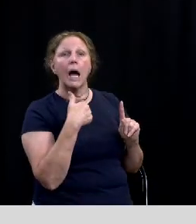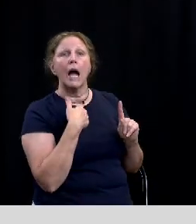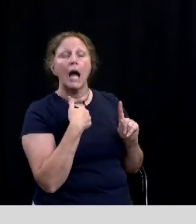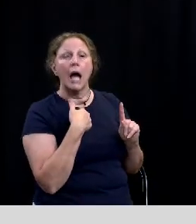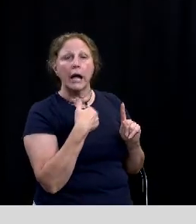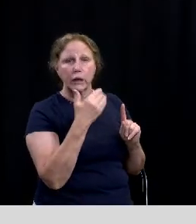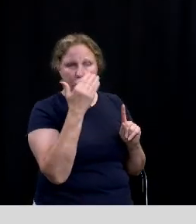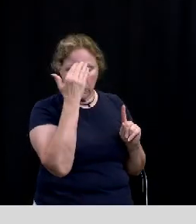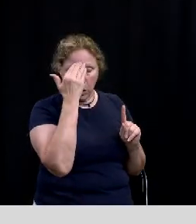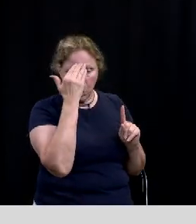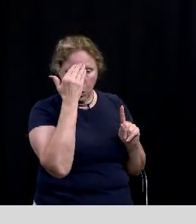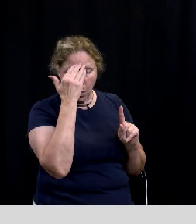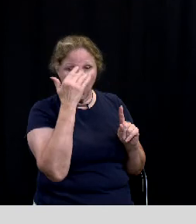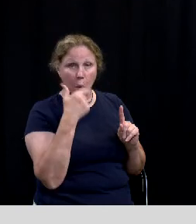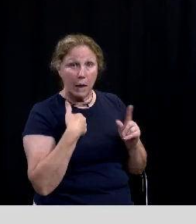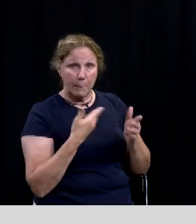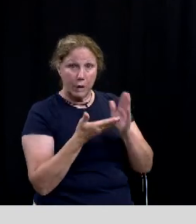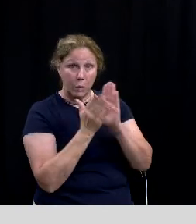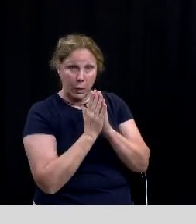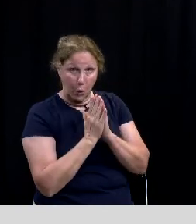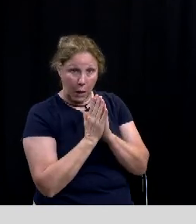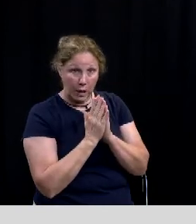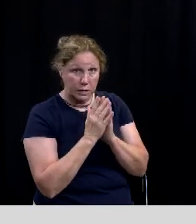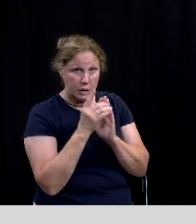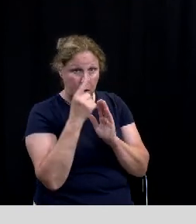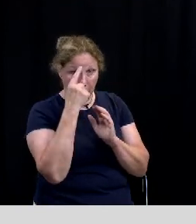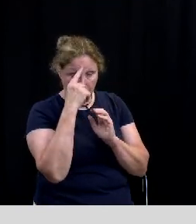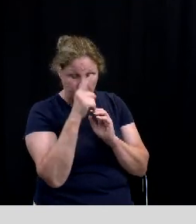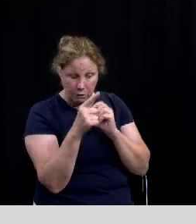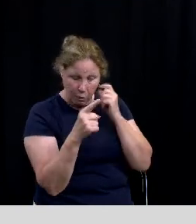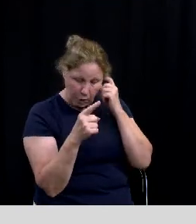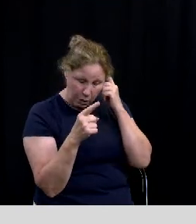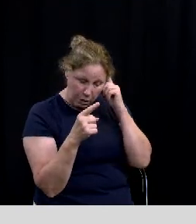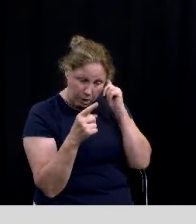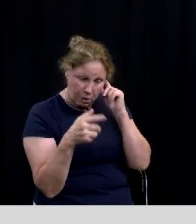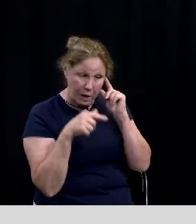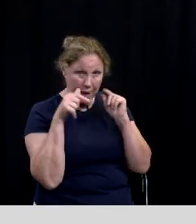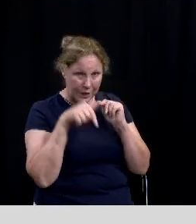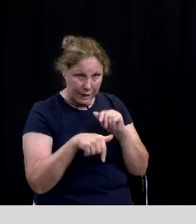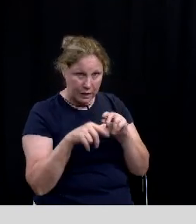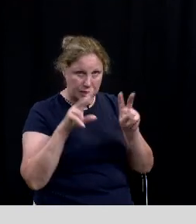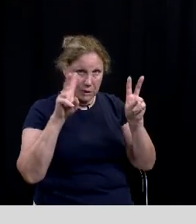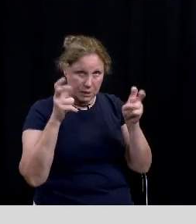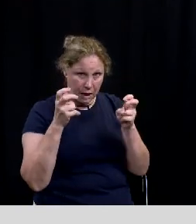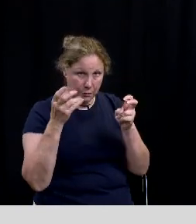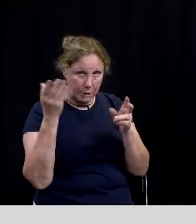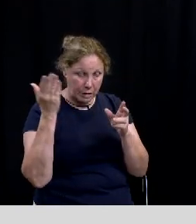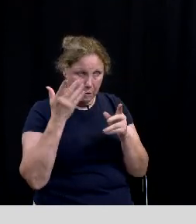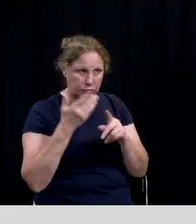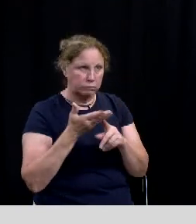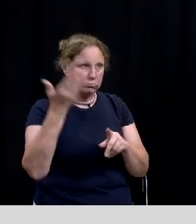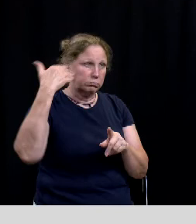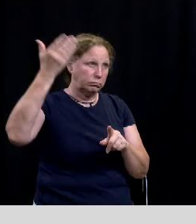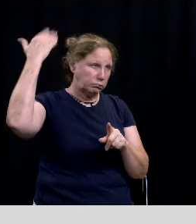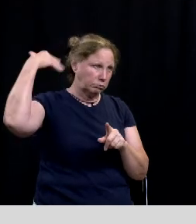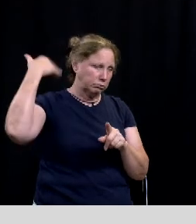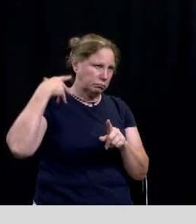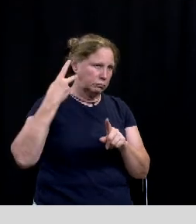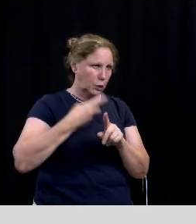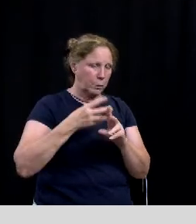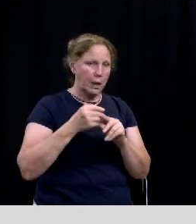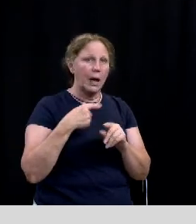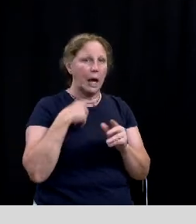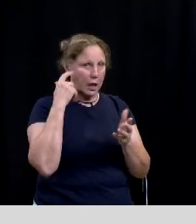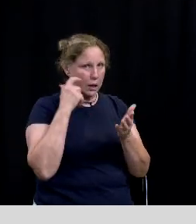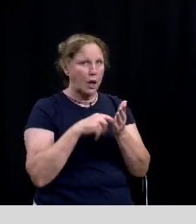know when when i made the request for um this topic a few council meetings ago i i acknowledge